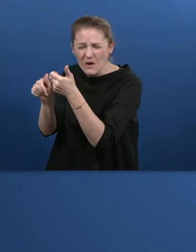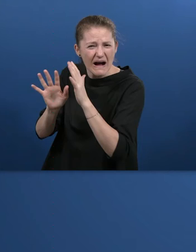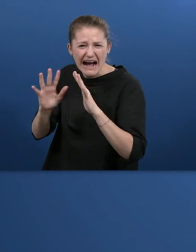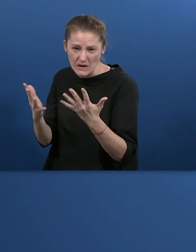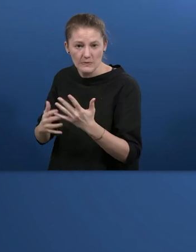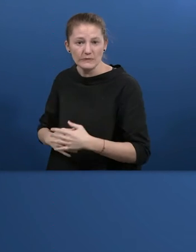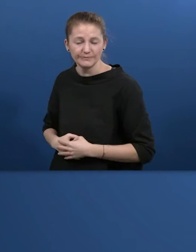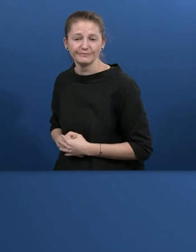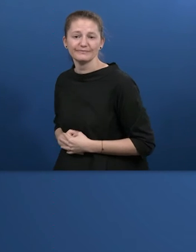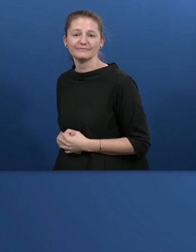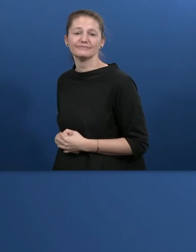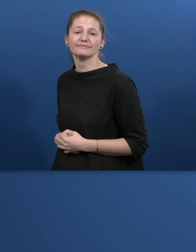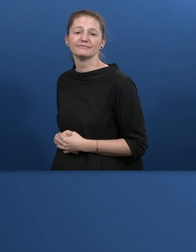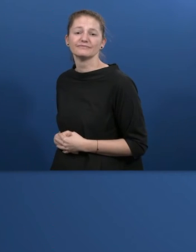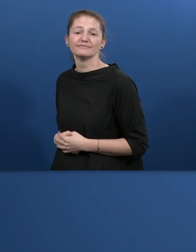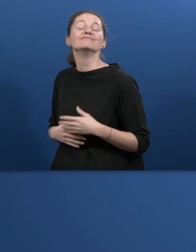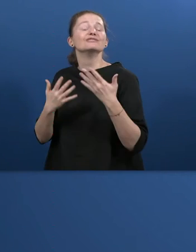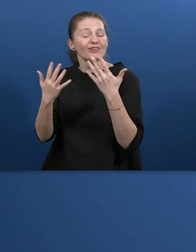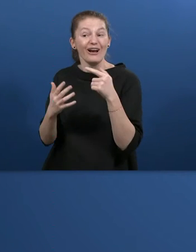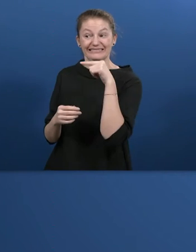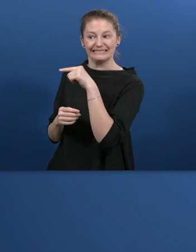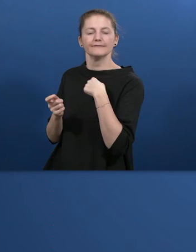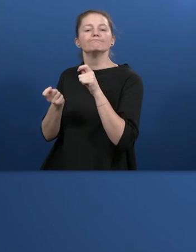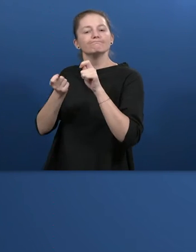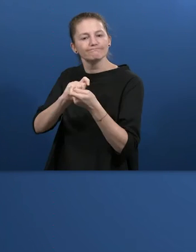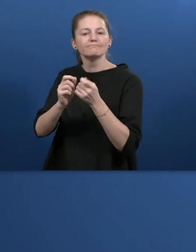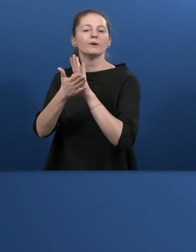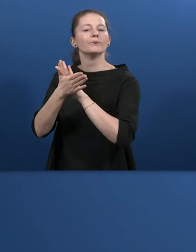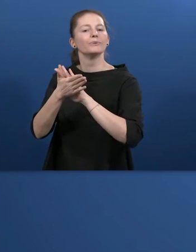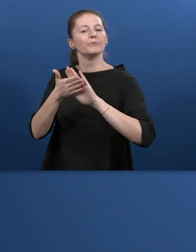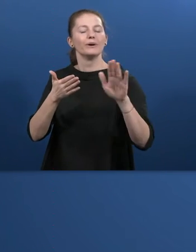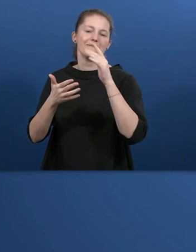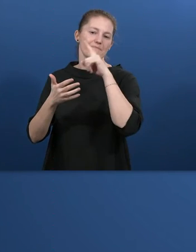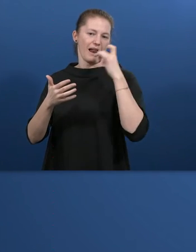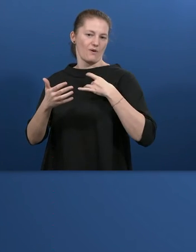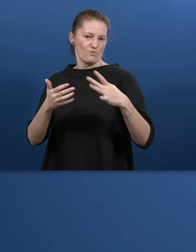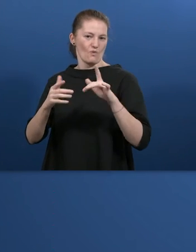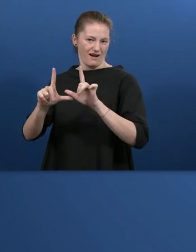if there are too many colors in the films. So that's why we produce the monochrome version.